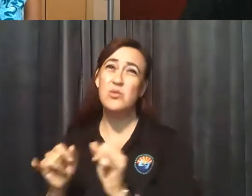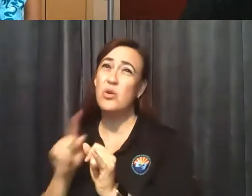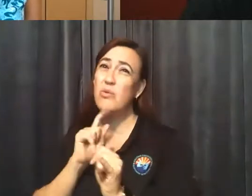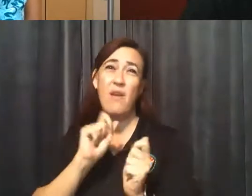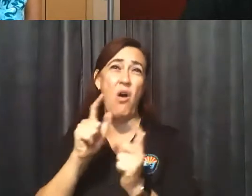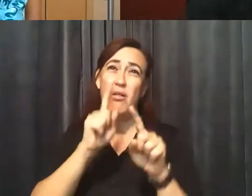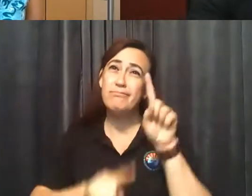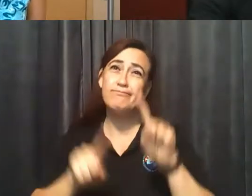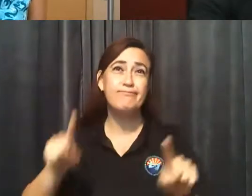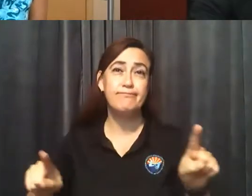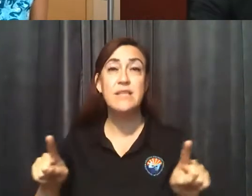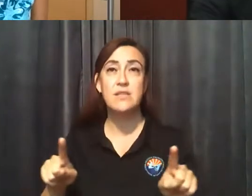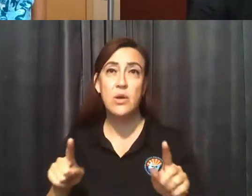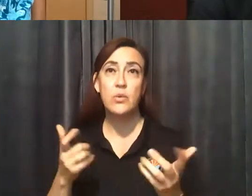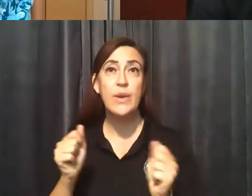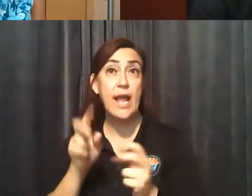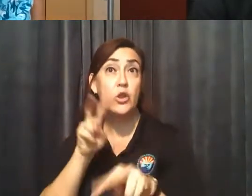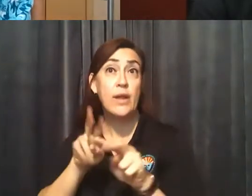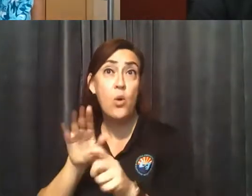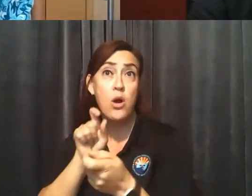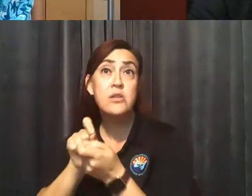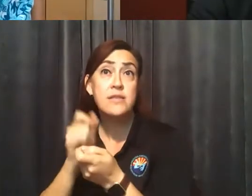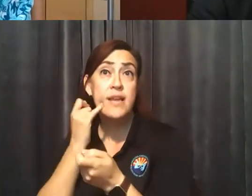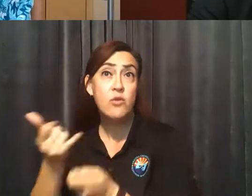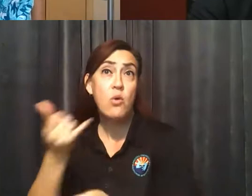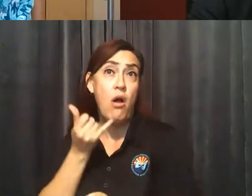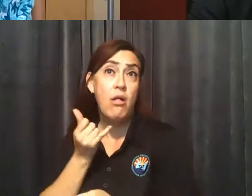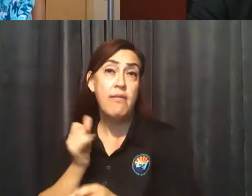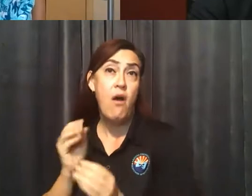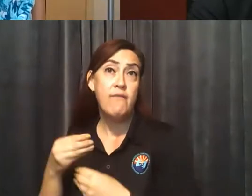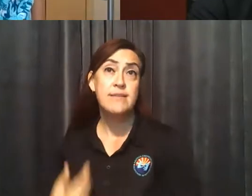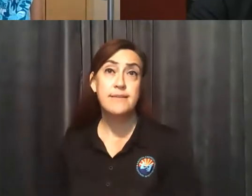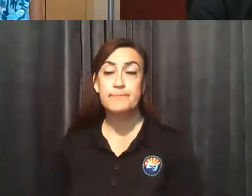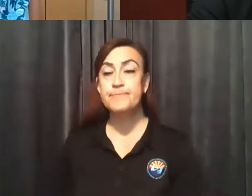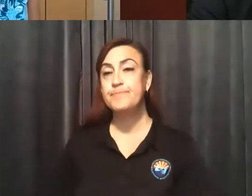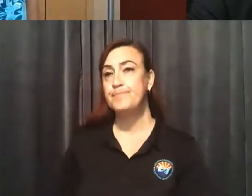order to make this possible. Great. So go ahead and reach out to our office. Thank you.